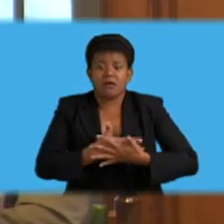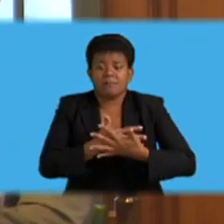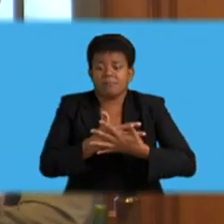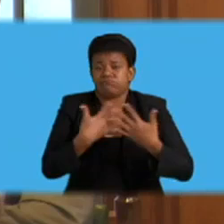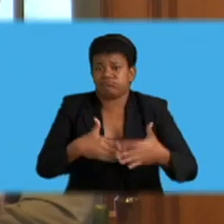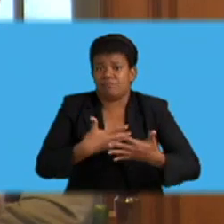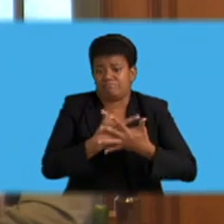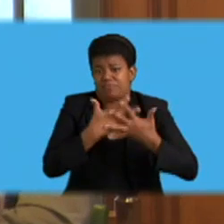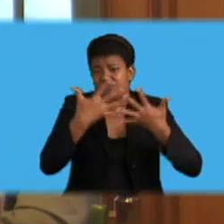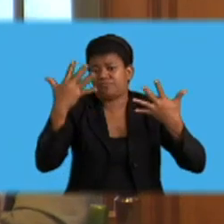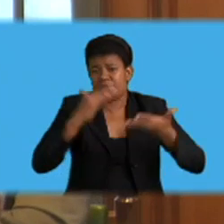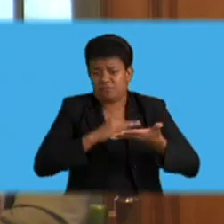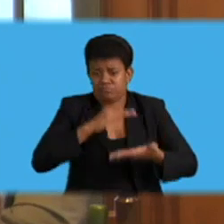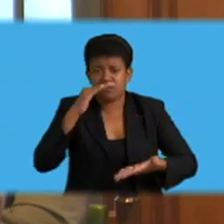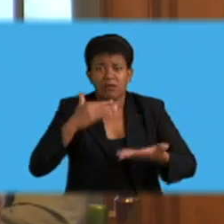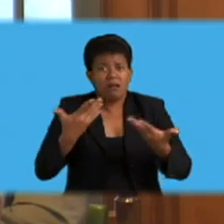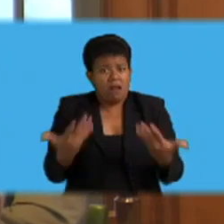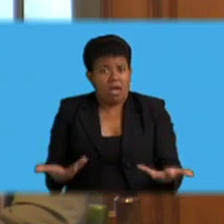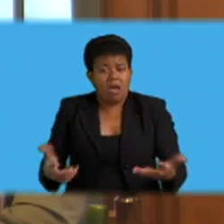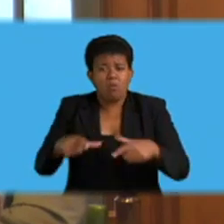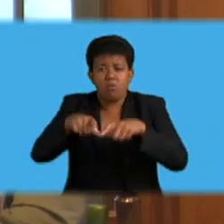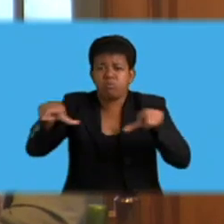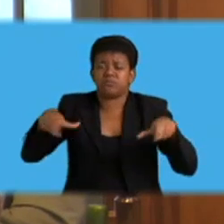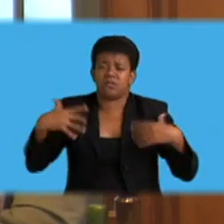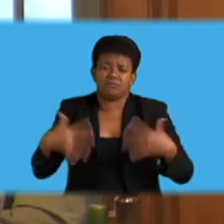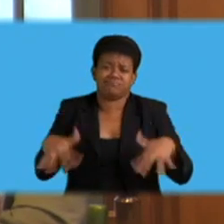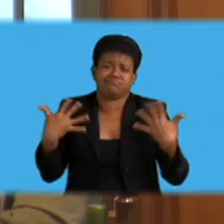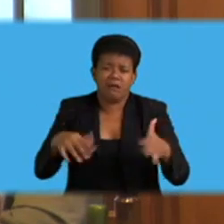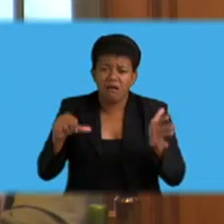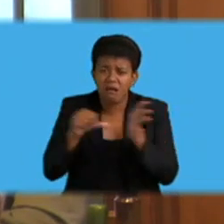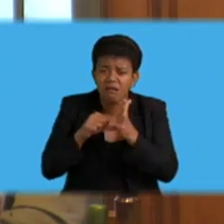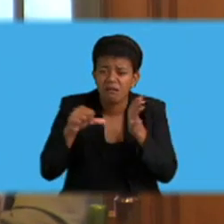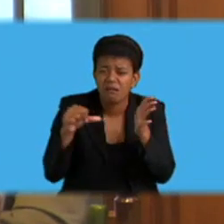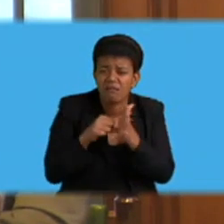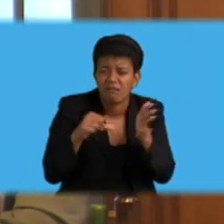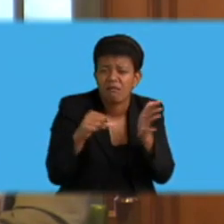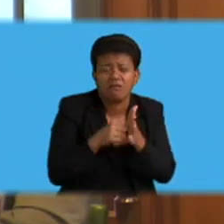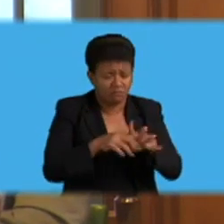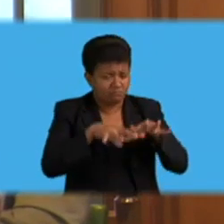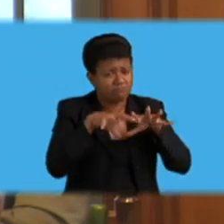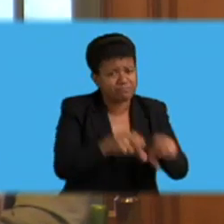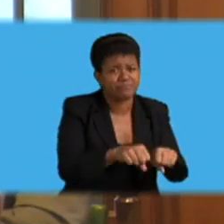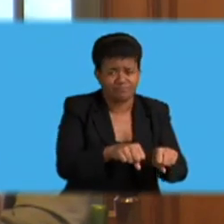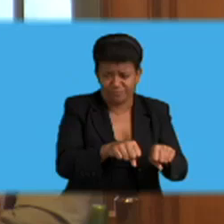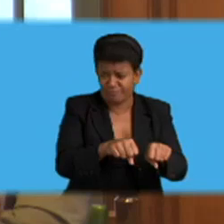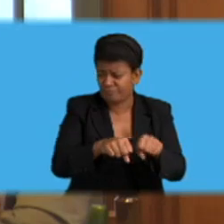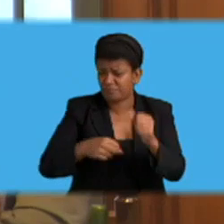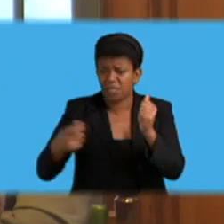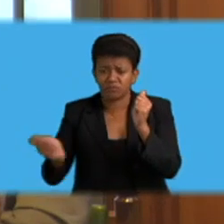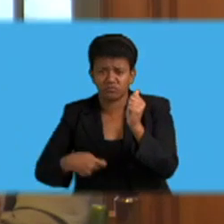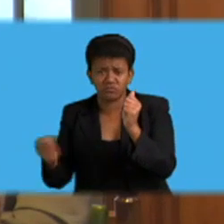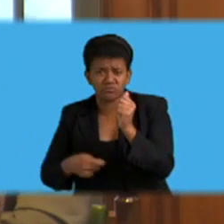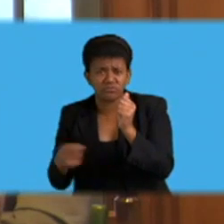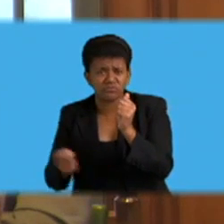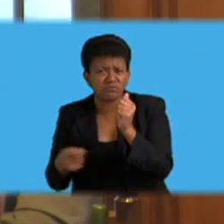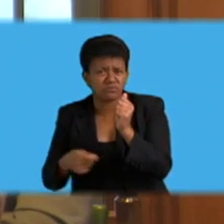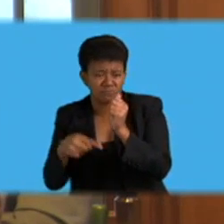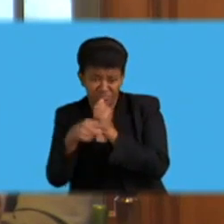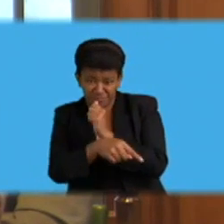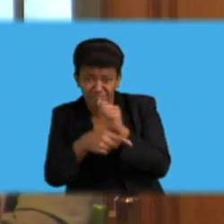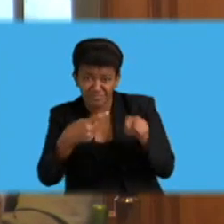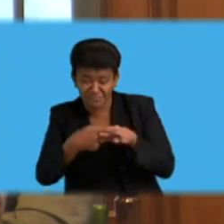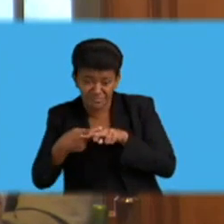finding it difficult to prosecute these particular cases because of victims, Mr. Deputy Speaker.